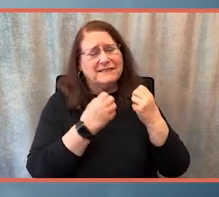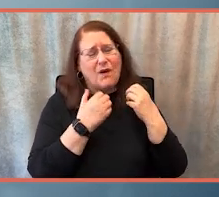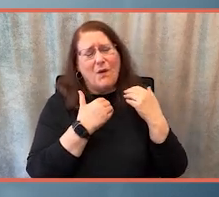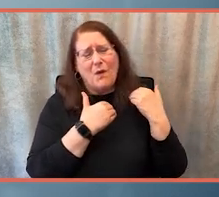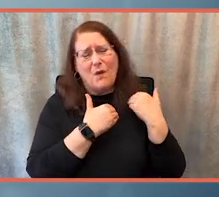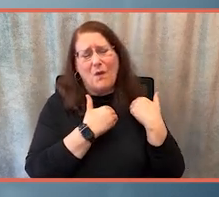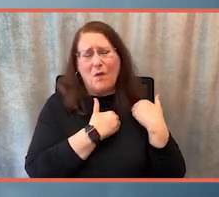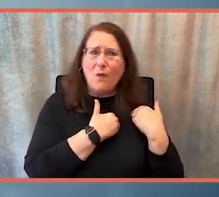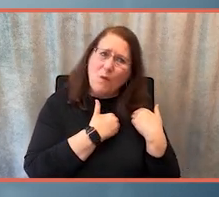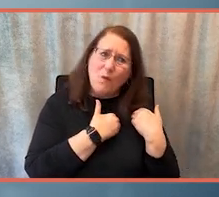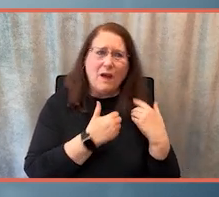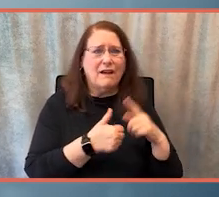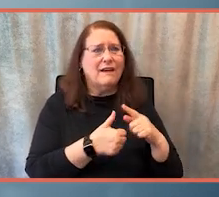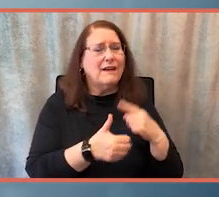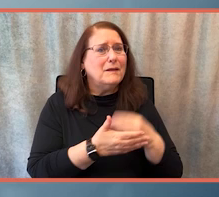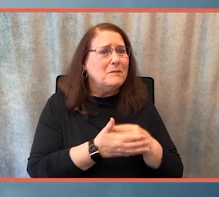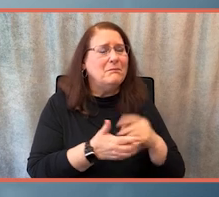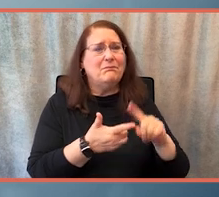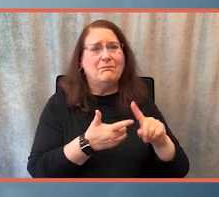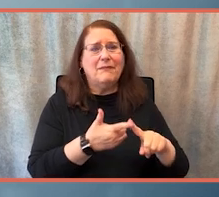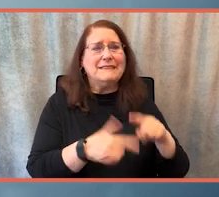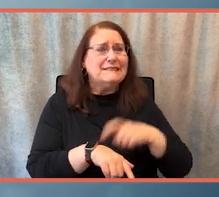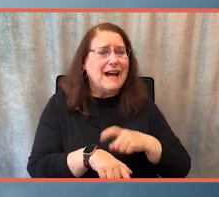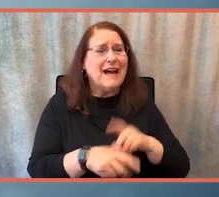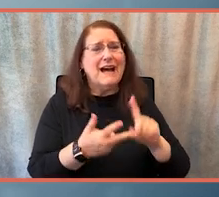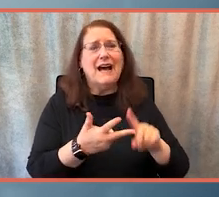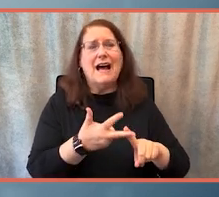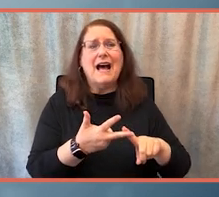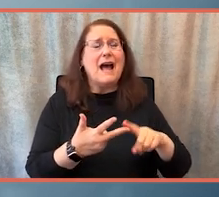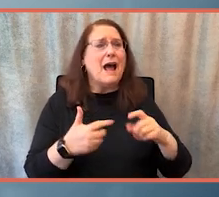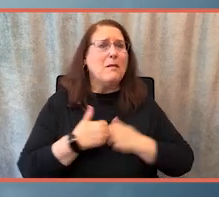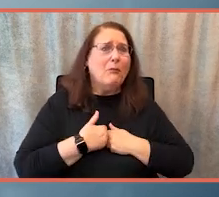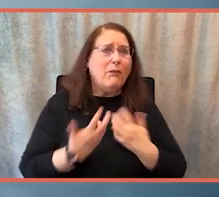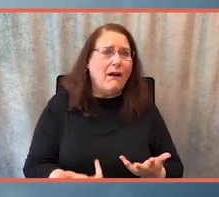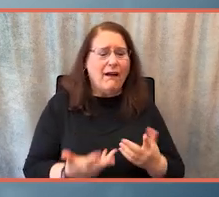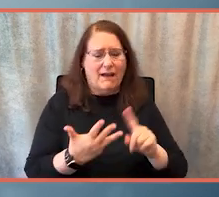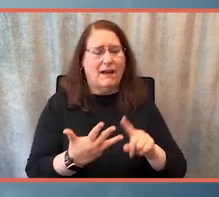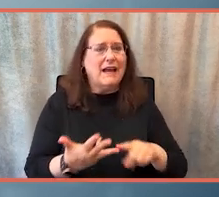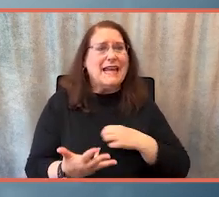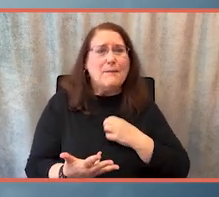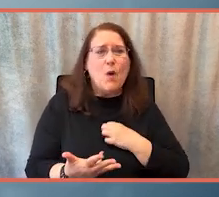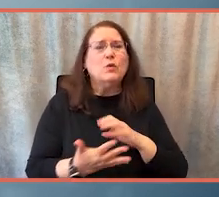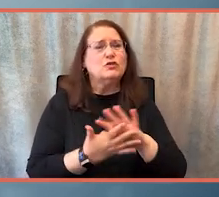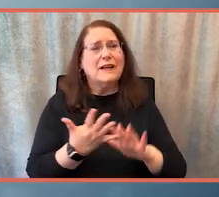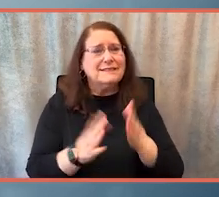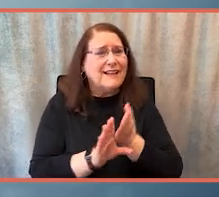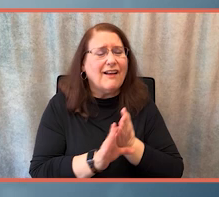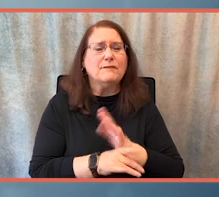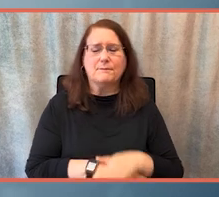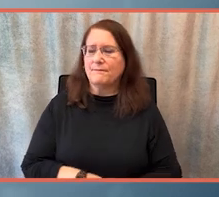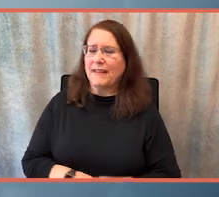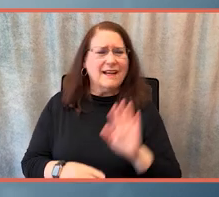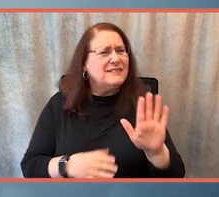you to explain almost a day in the life of Jamie. A typical day is waking up early around six o